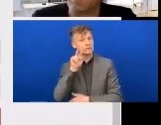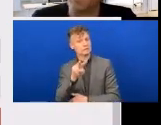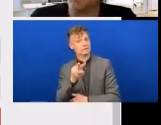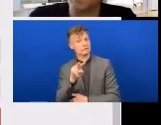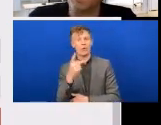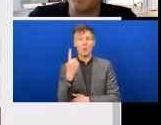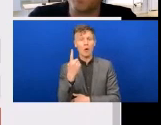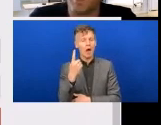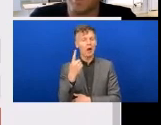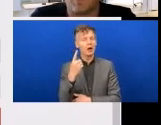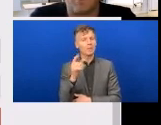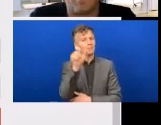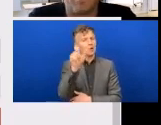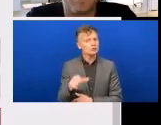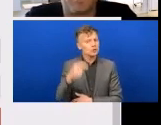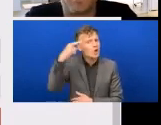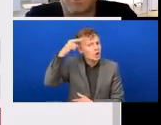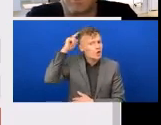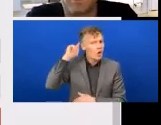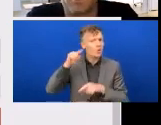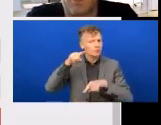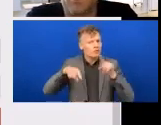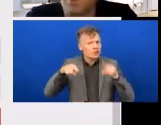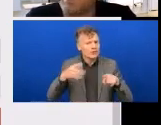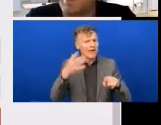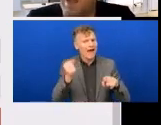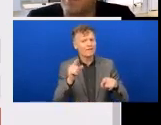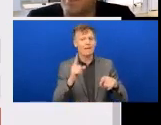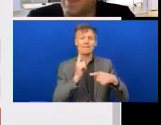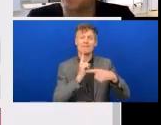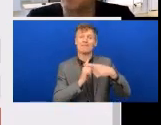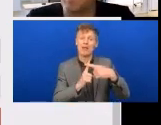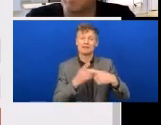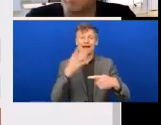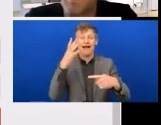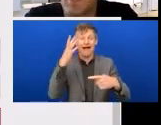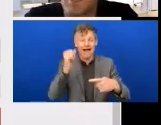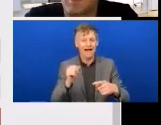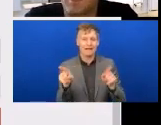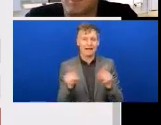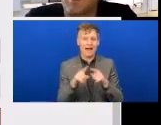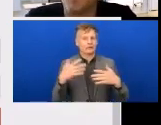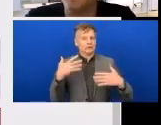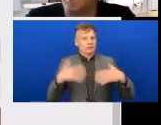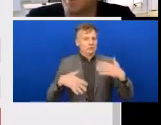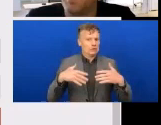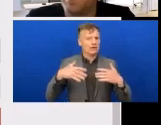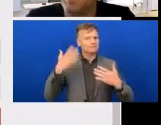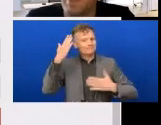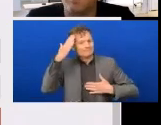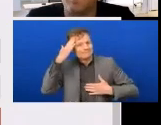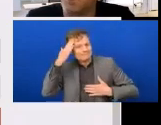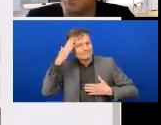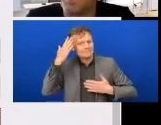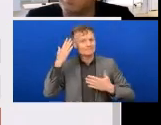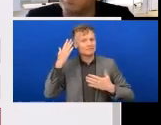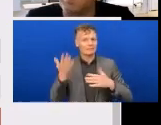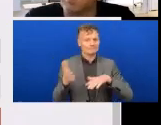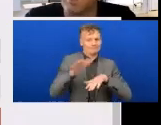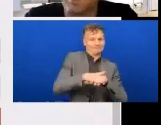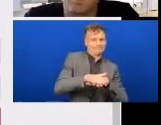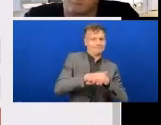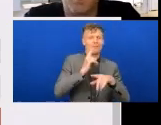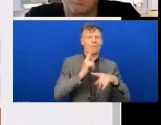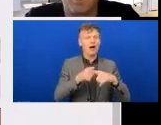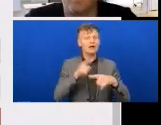diverse condition, but also someone with a physical condition as well, and their experience of being in a shopping environment and actually what good practice